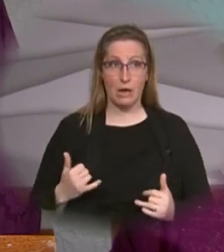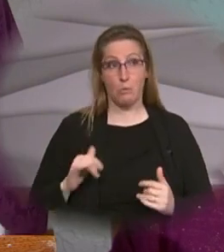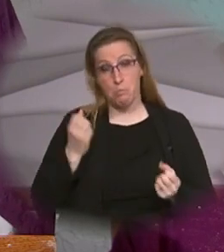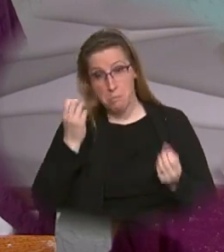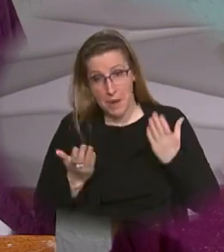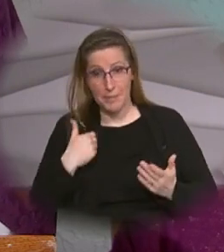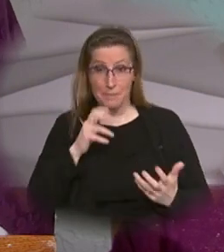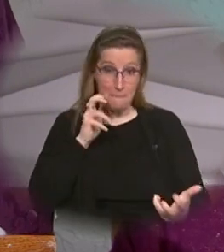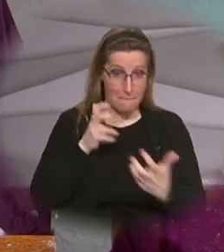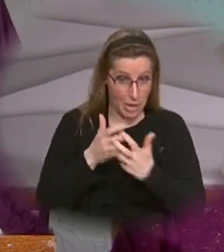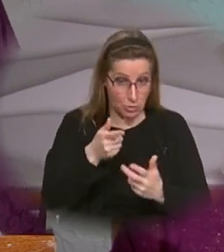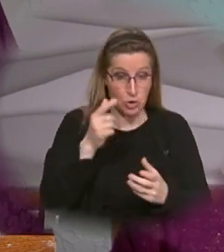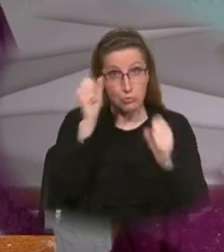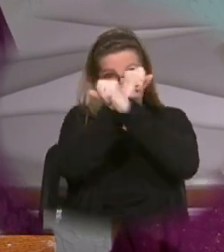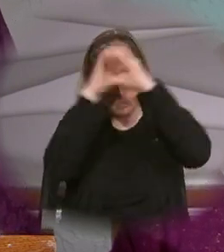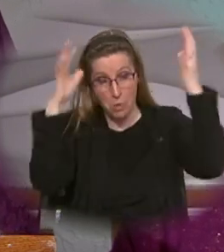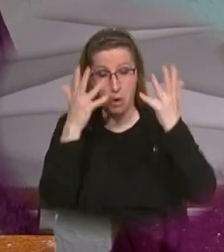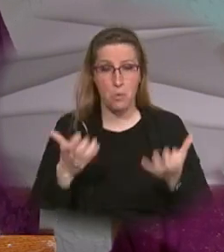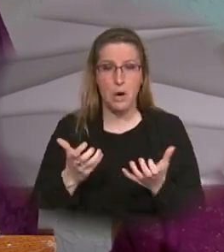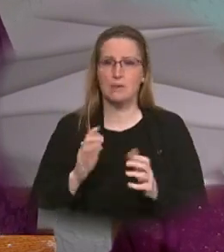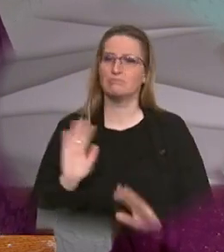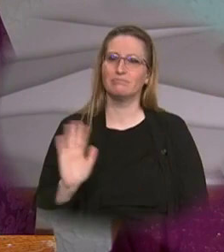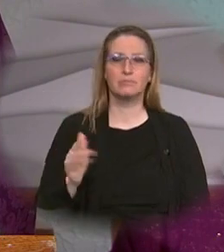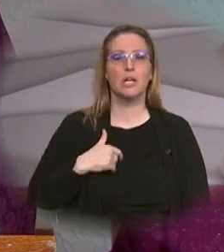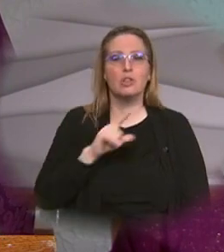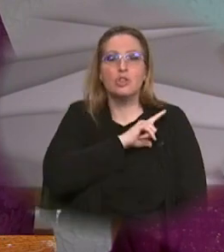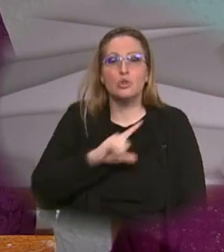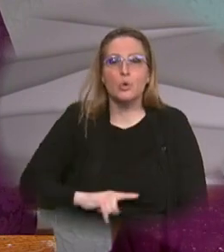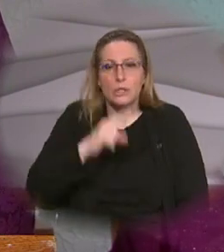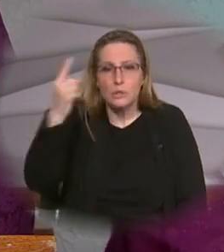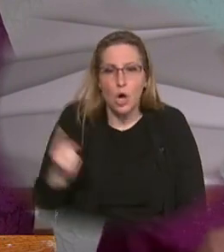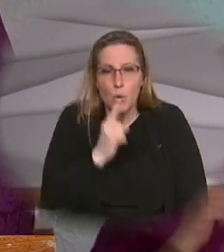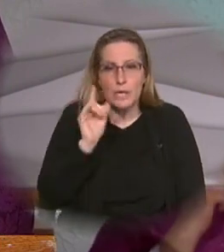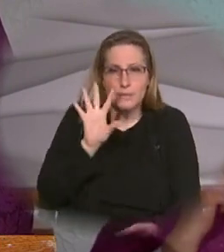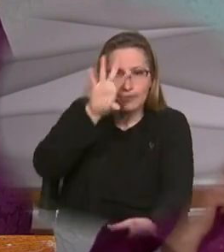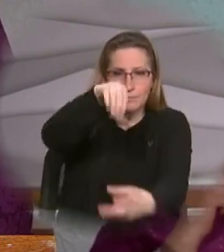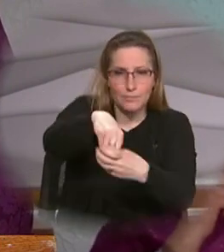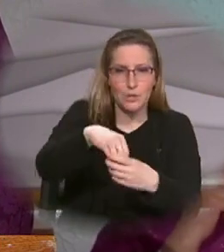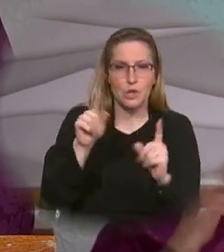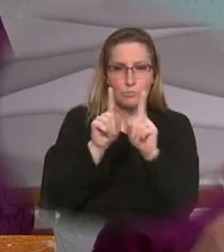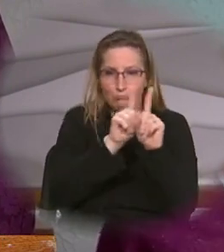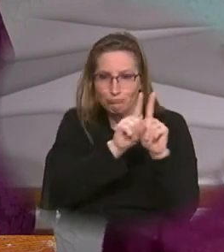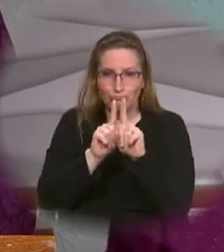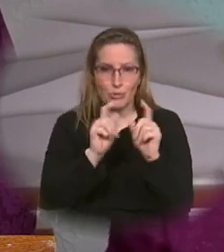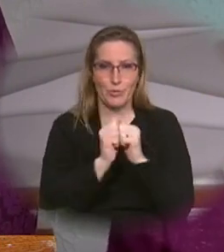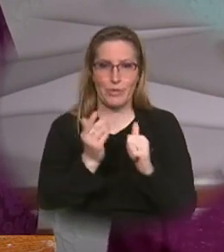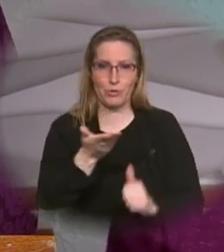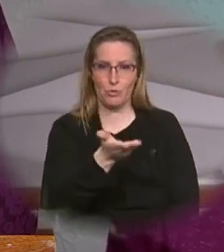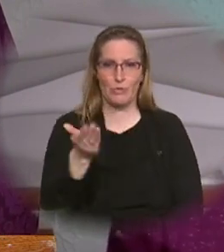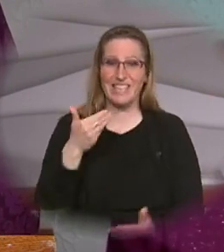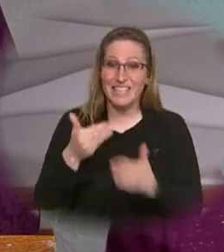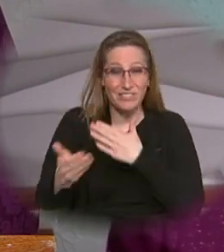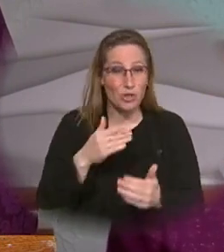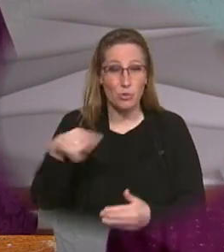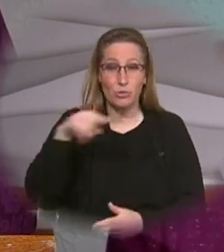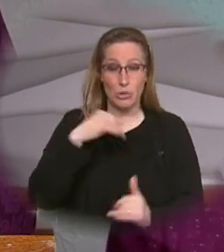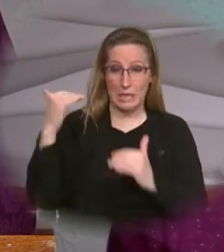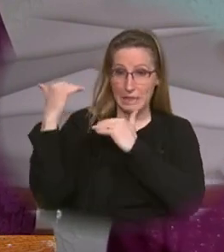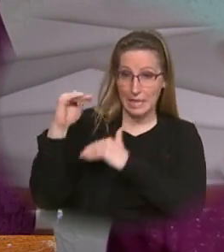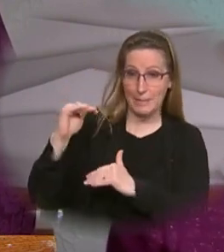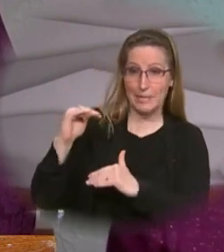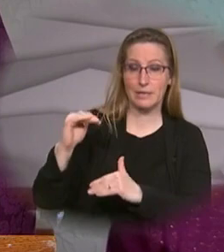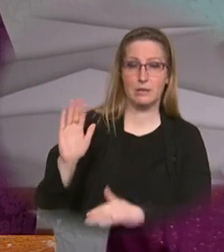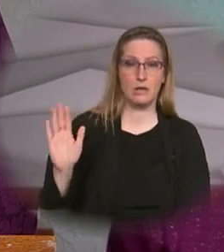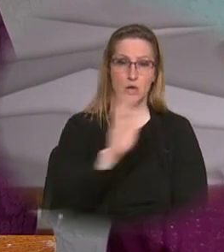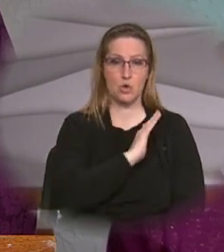but it does mean that the Lord promises to be with us even in those moments of limitation those